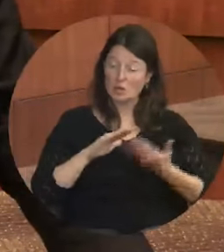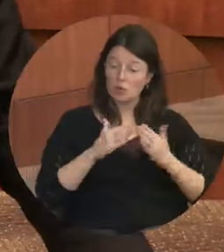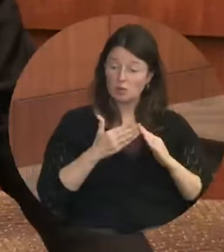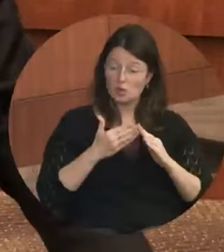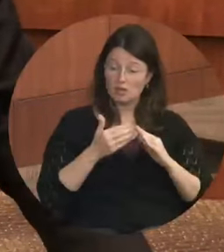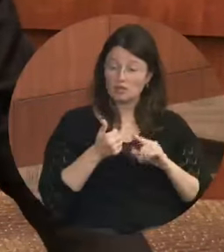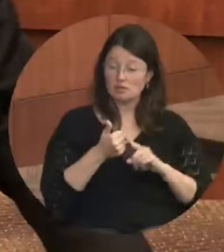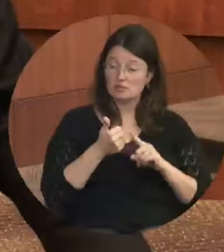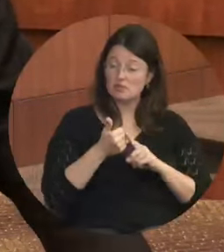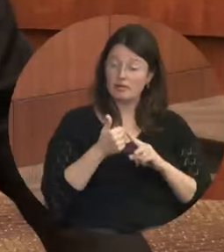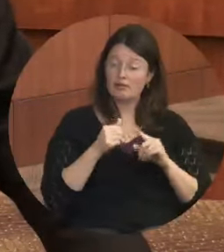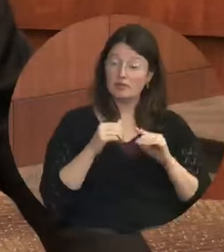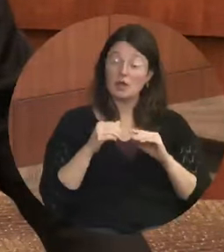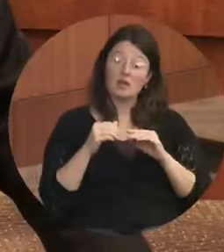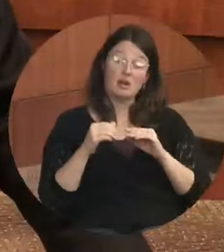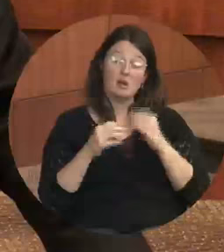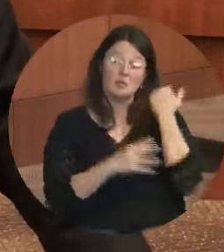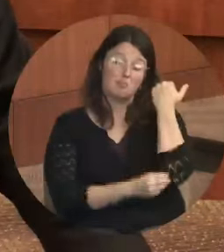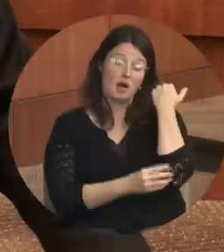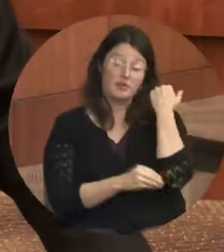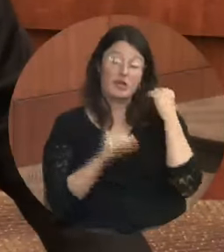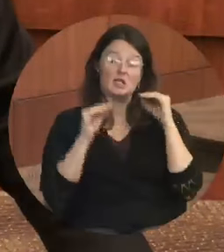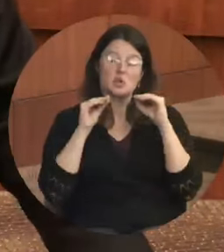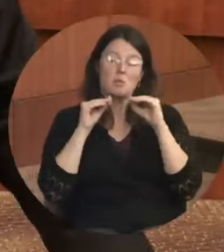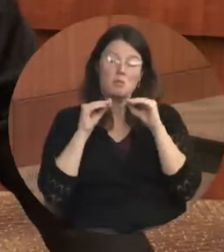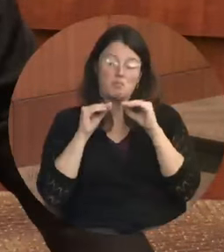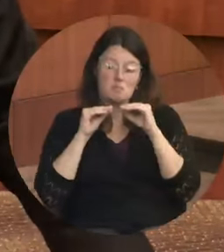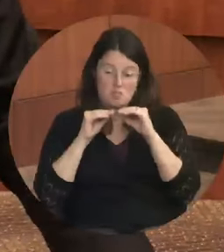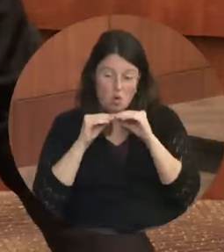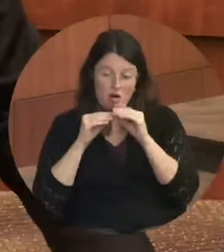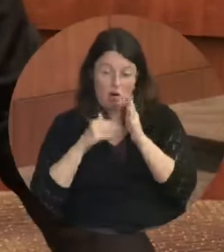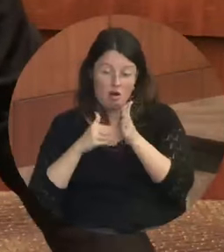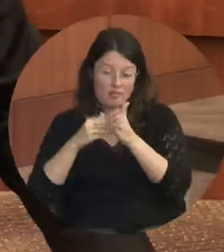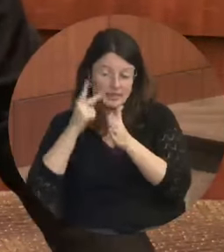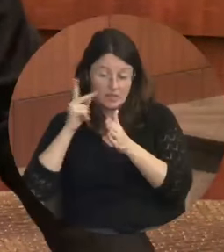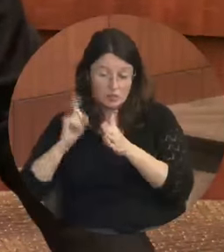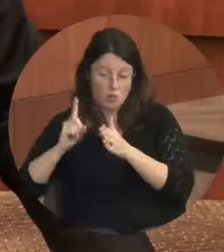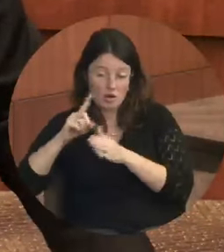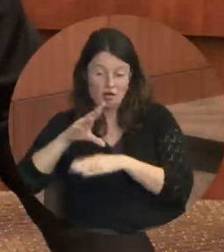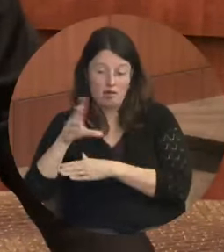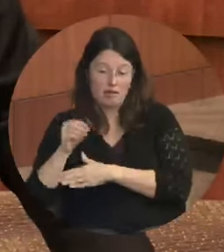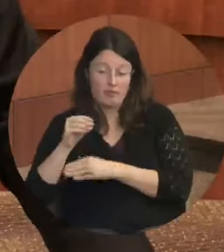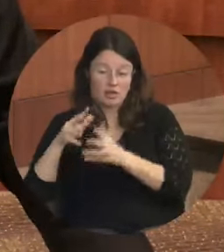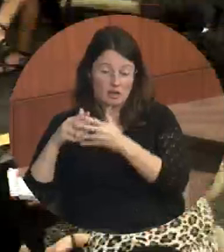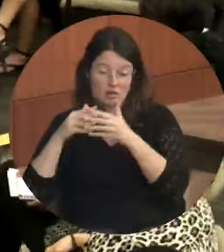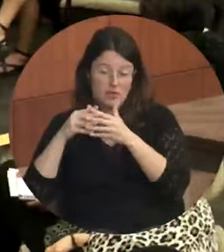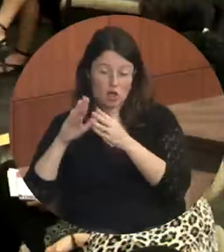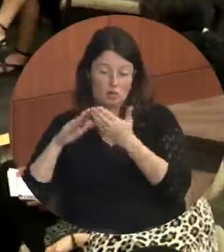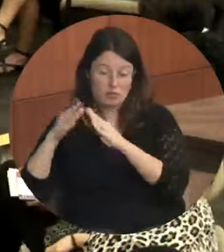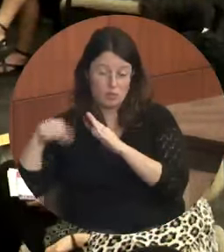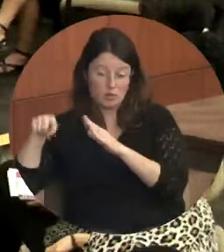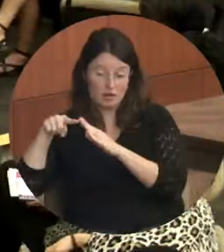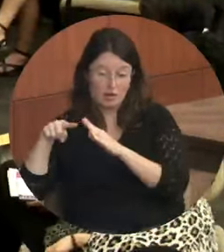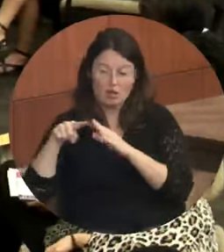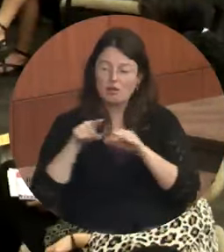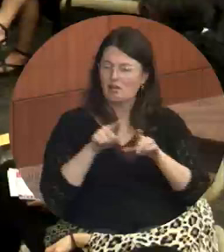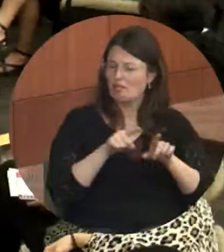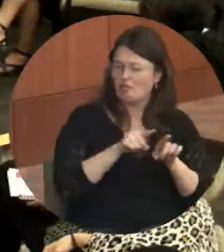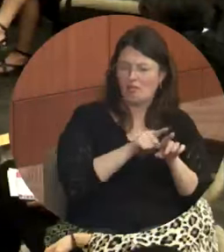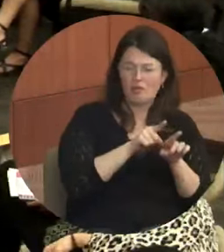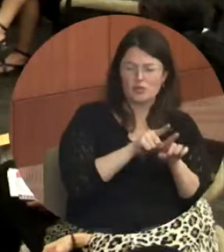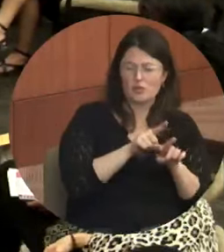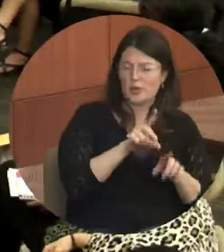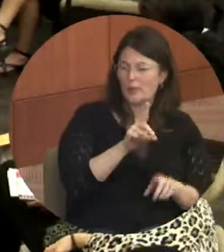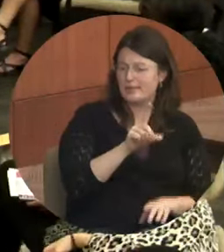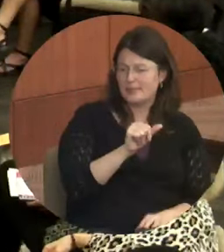more quickly, it's more concentrated than the African-American community, clearly the, the community